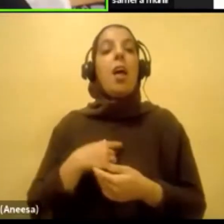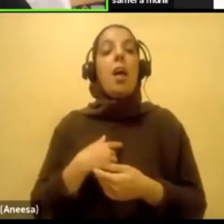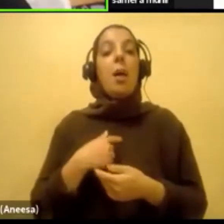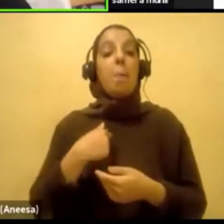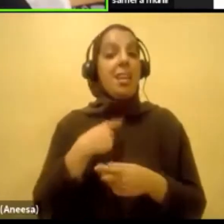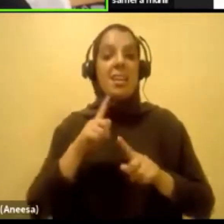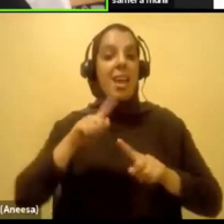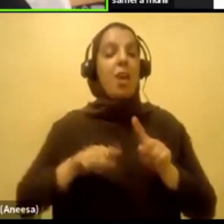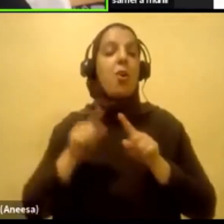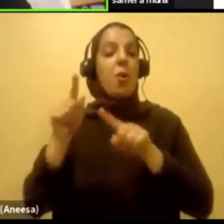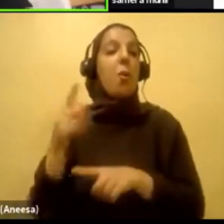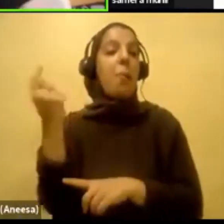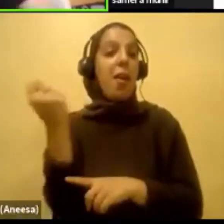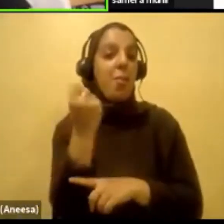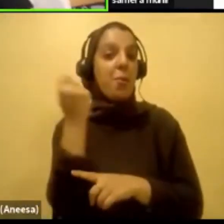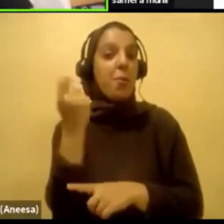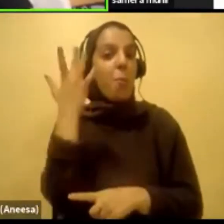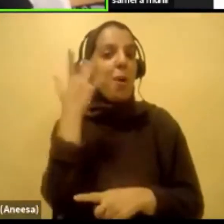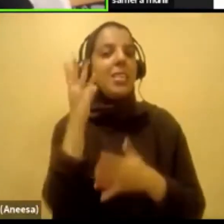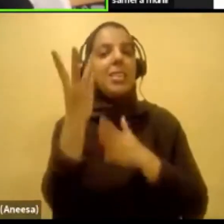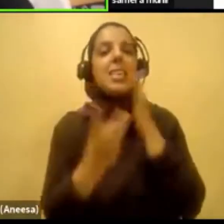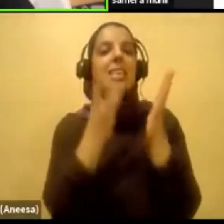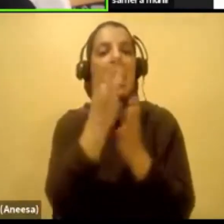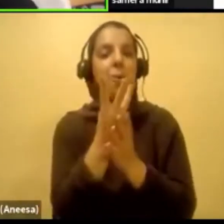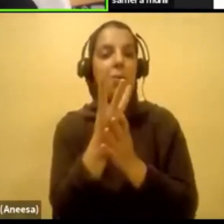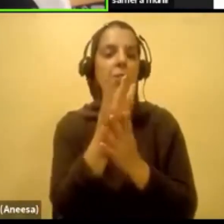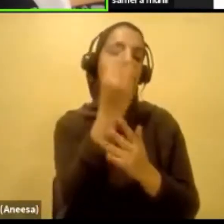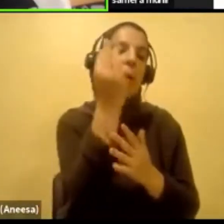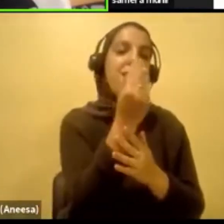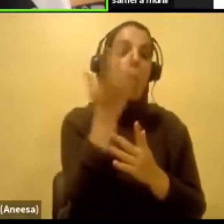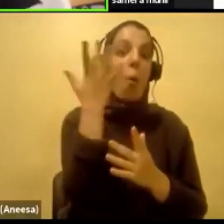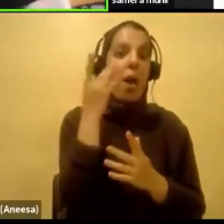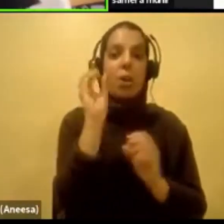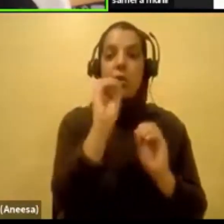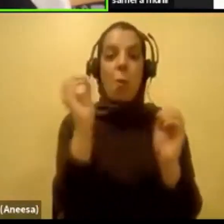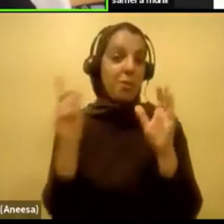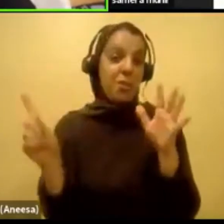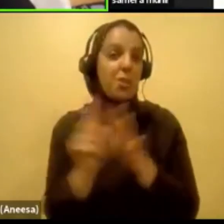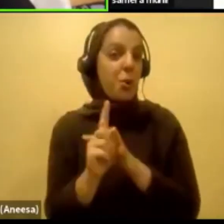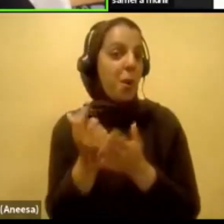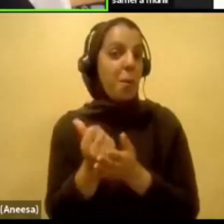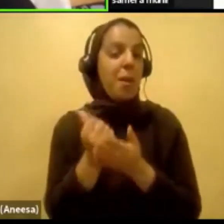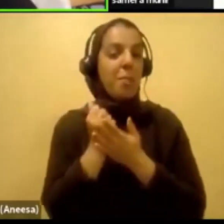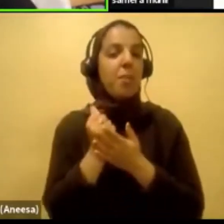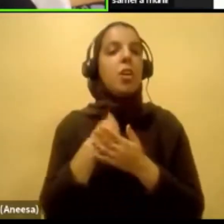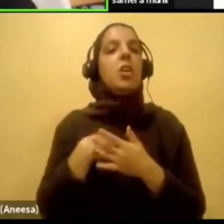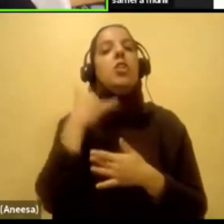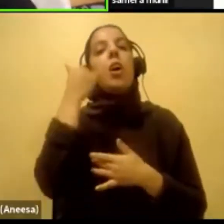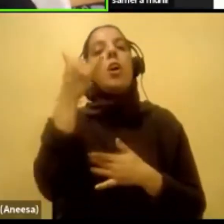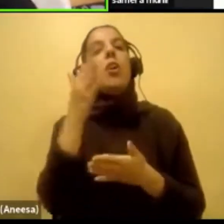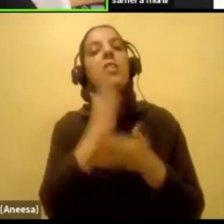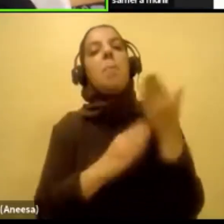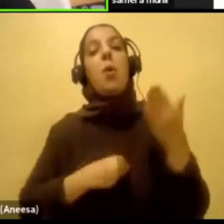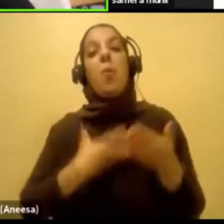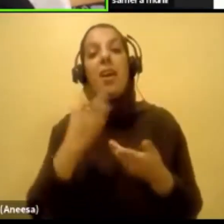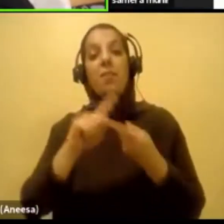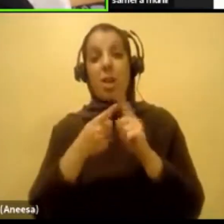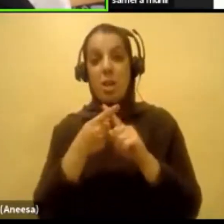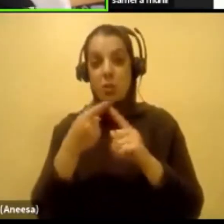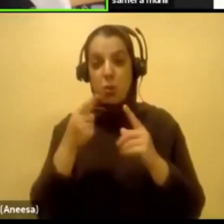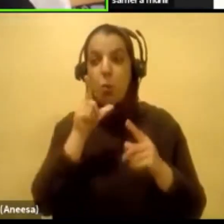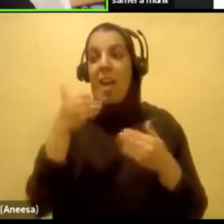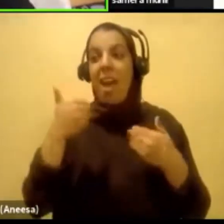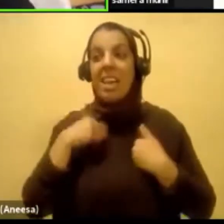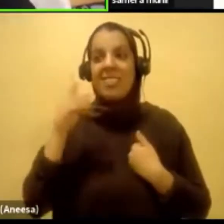Monday. Because there was nobody there. So I called up some of my white friends who have disabilities. I was like, hey,